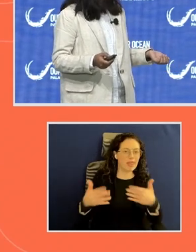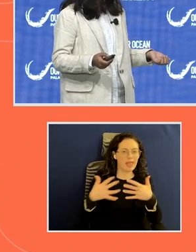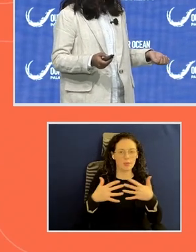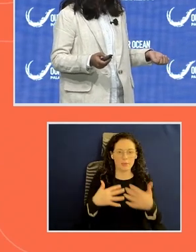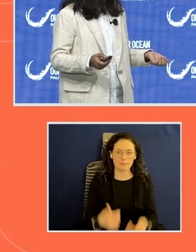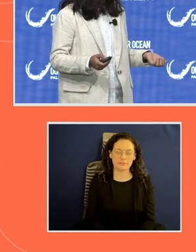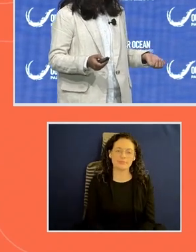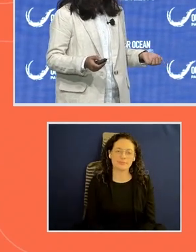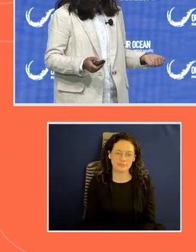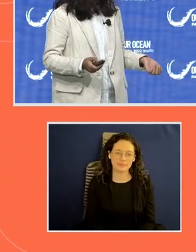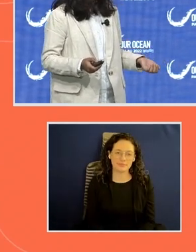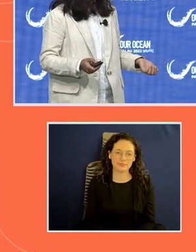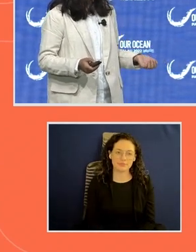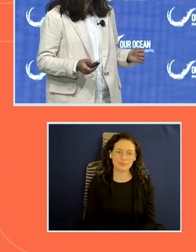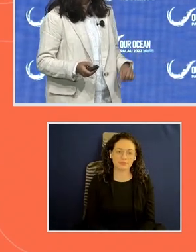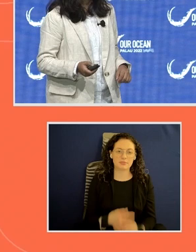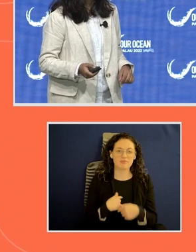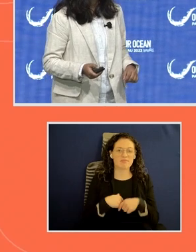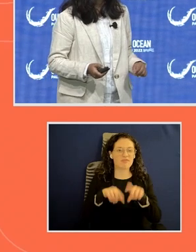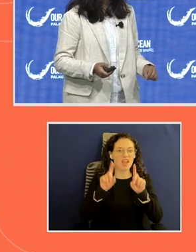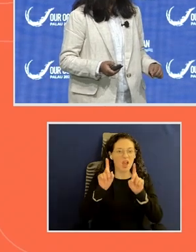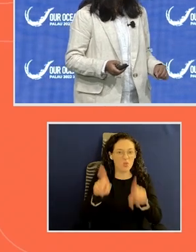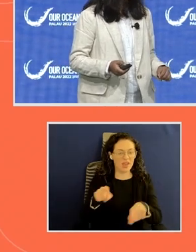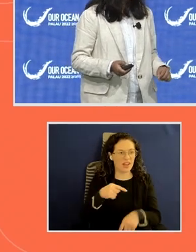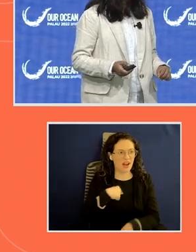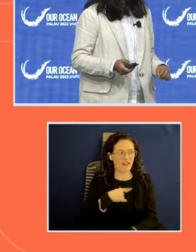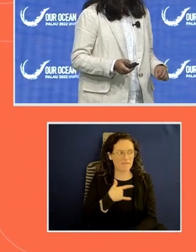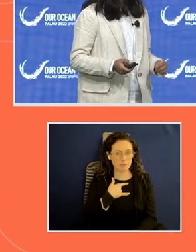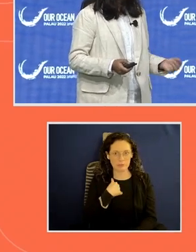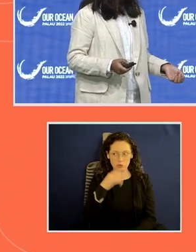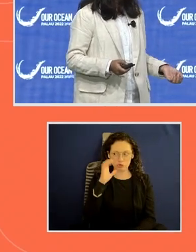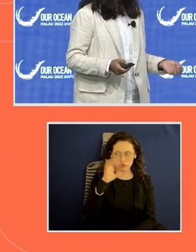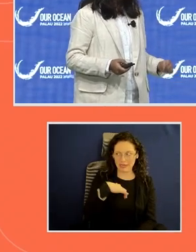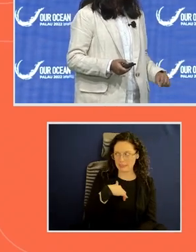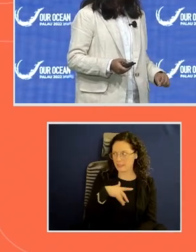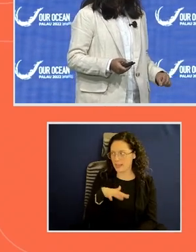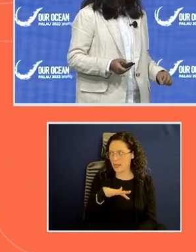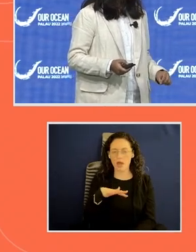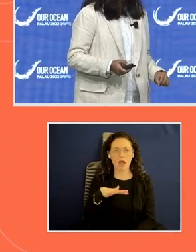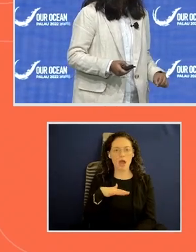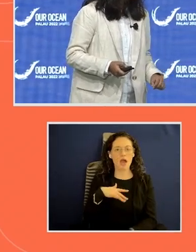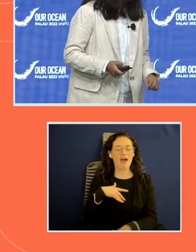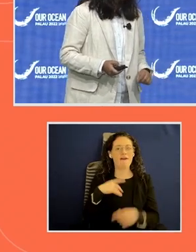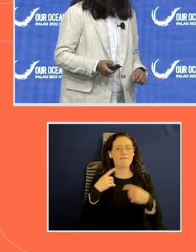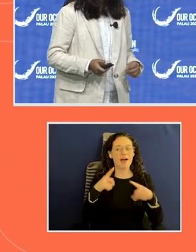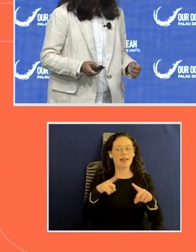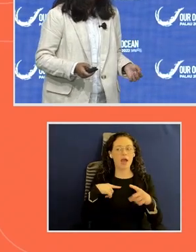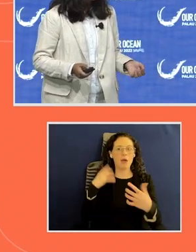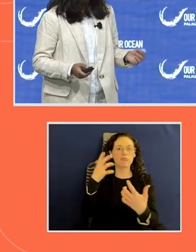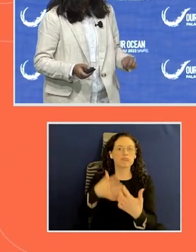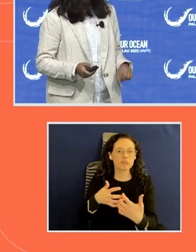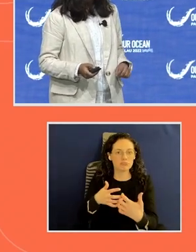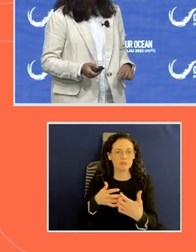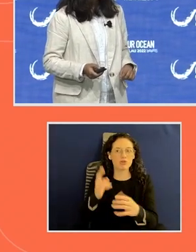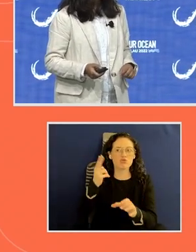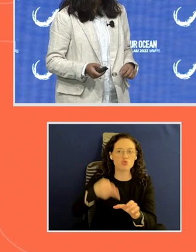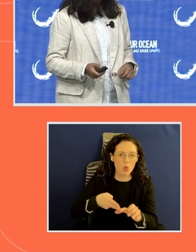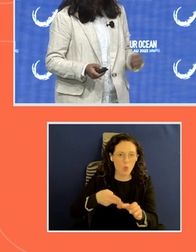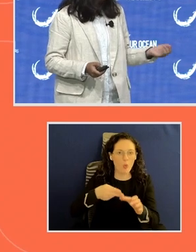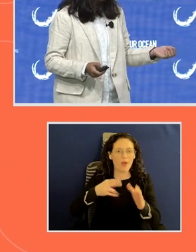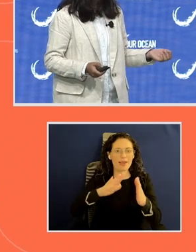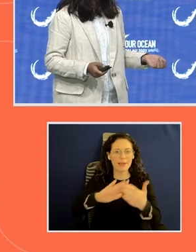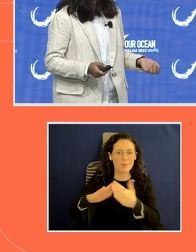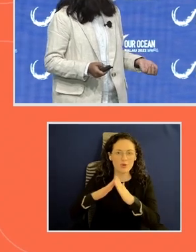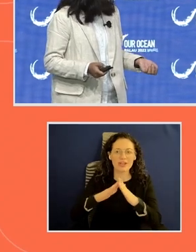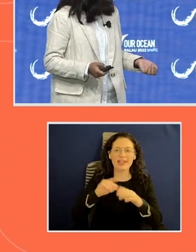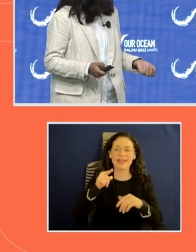I went quickly from being a stranger to being part of the community that treats me like family and now sings a song to me every